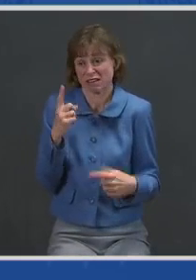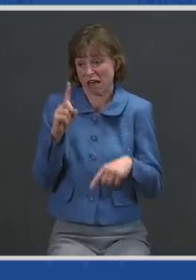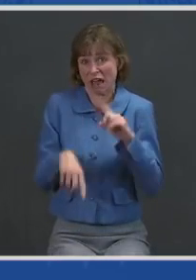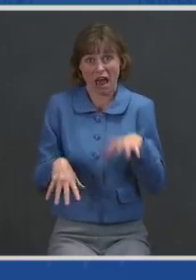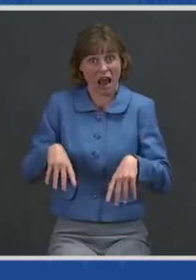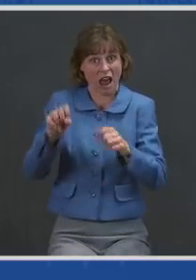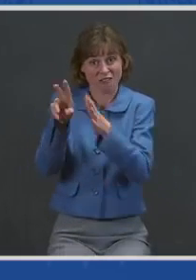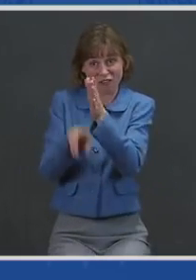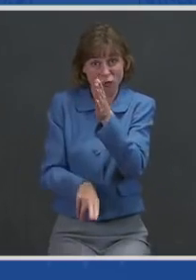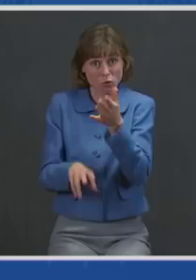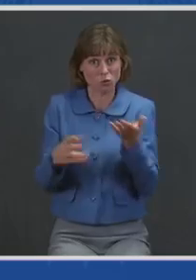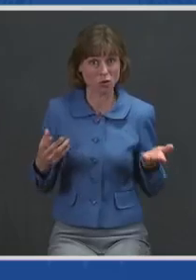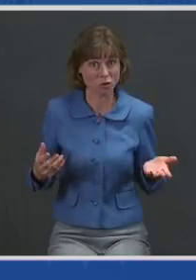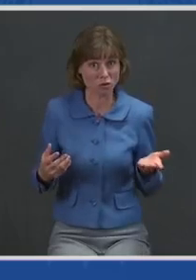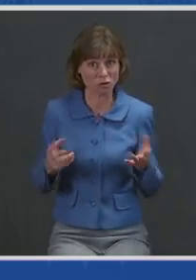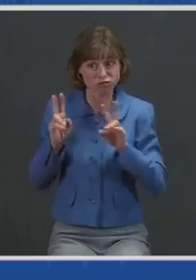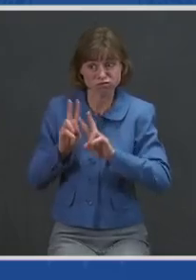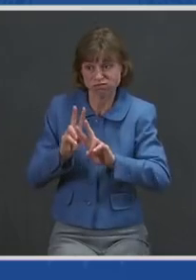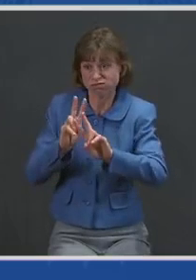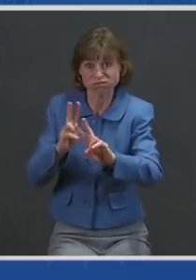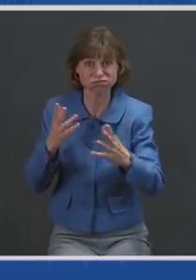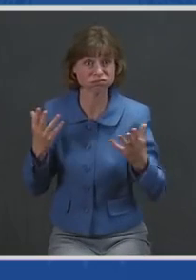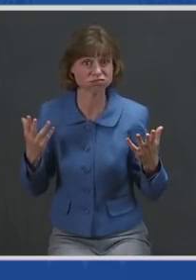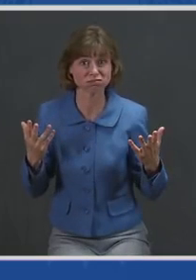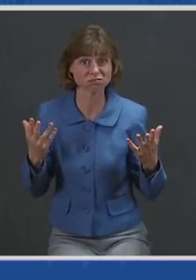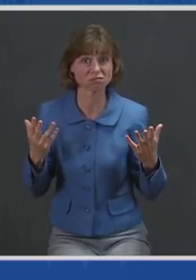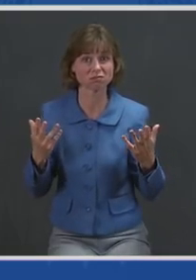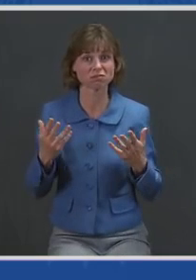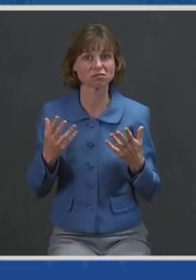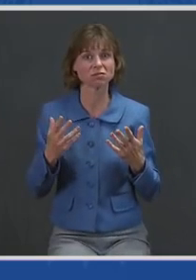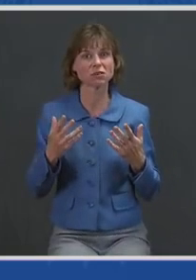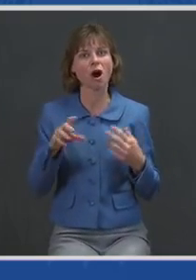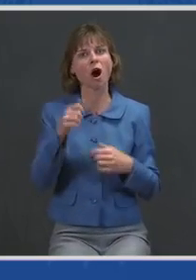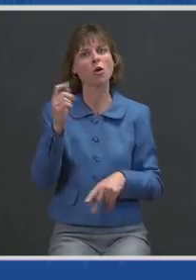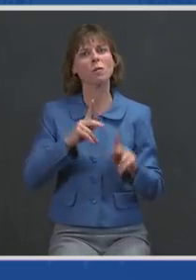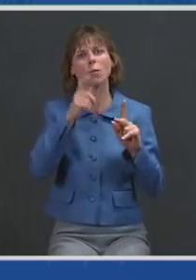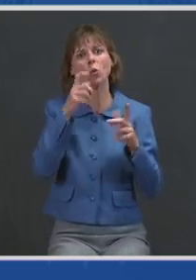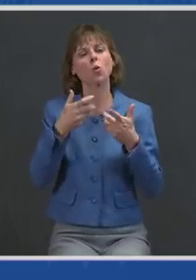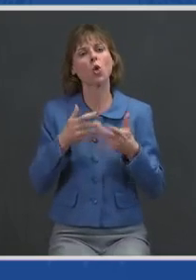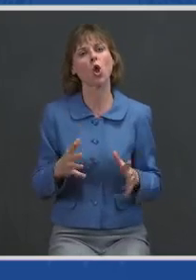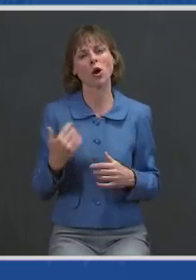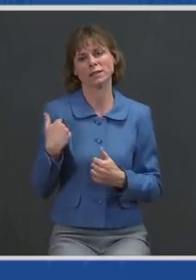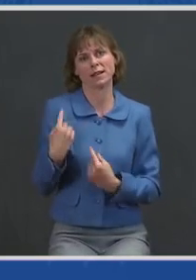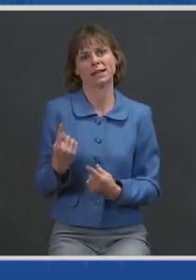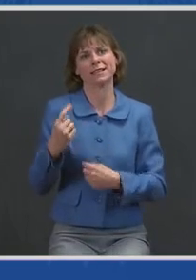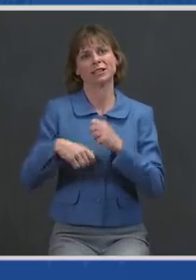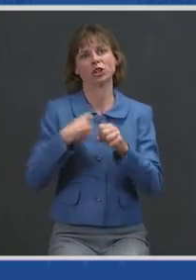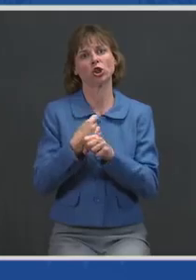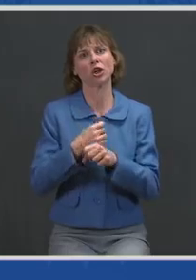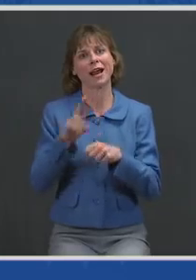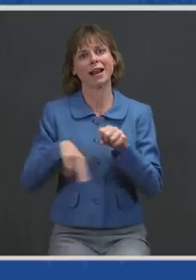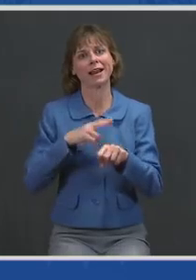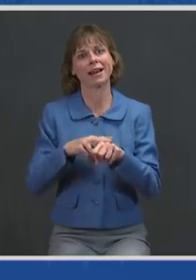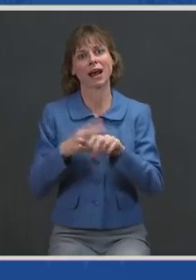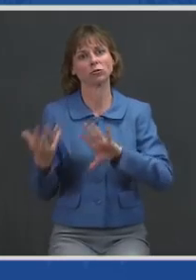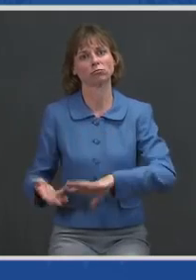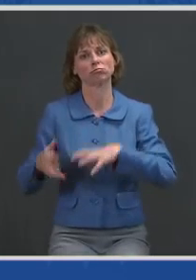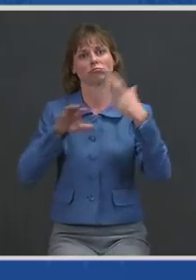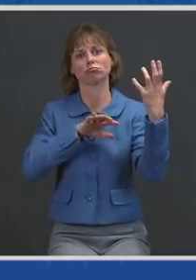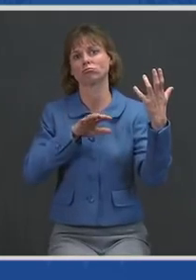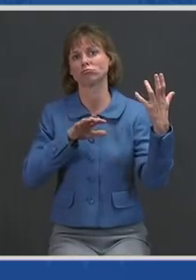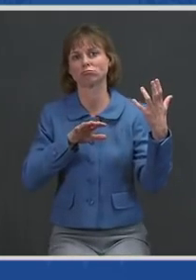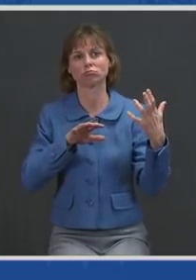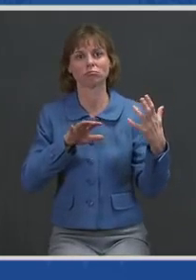thinking about everyone else who lost this past year to natural causes, by cruel fate of accident or other